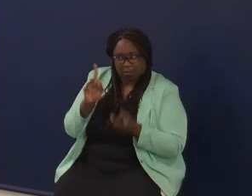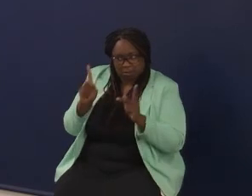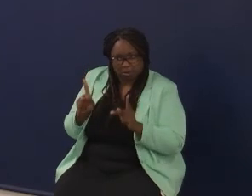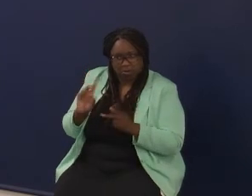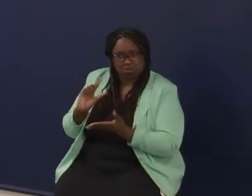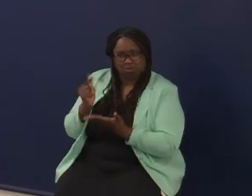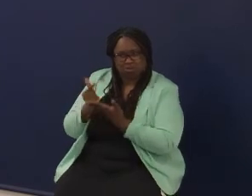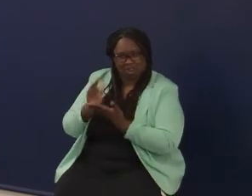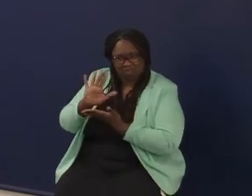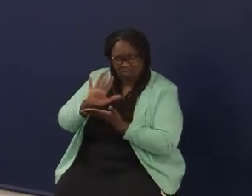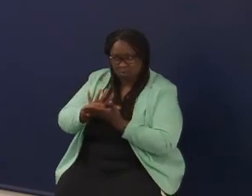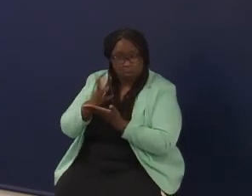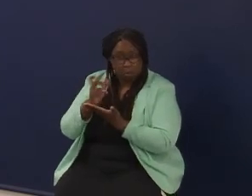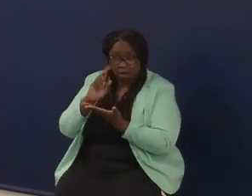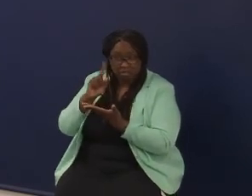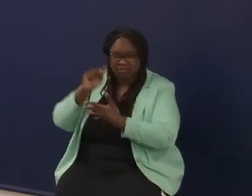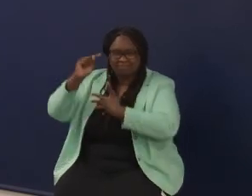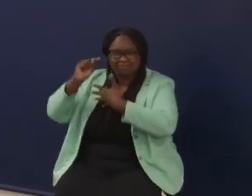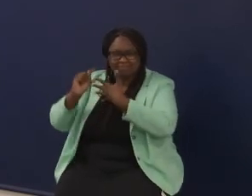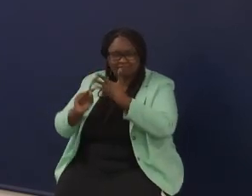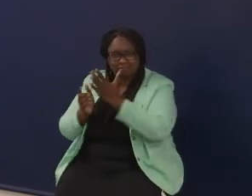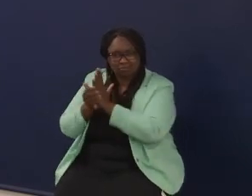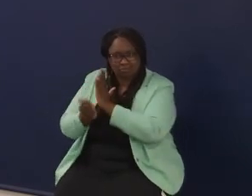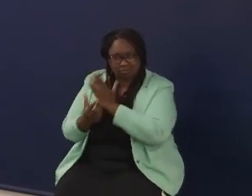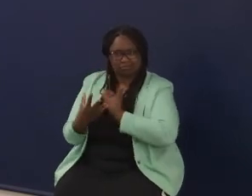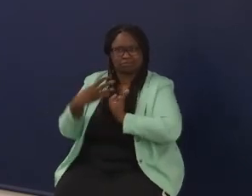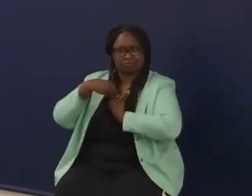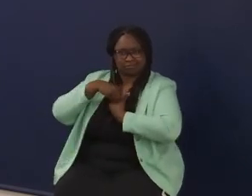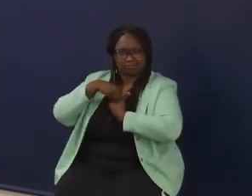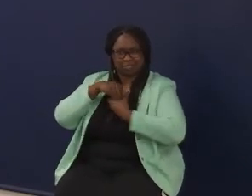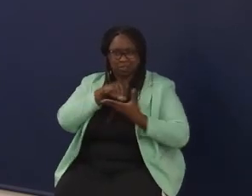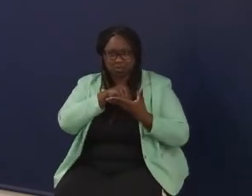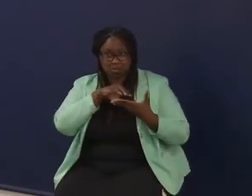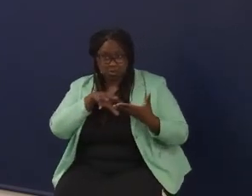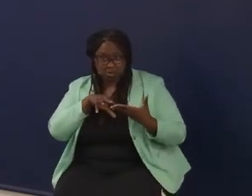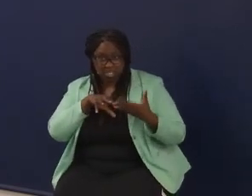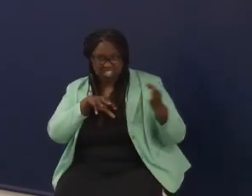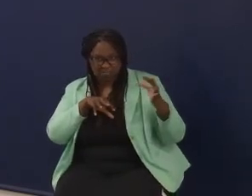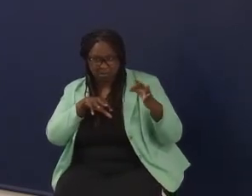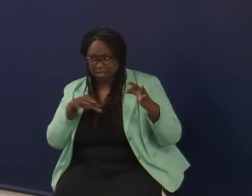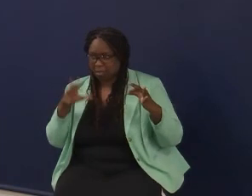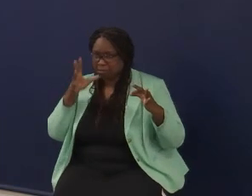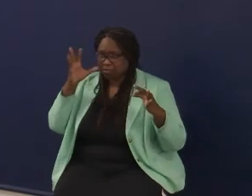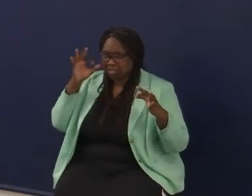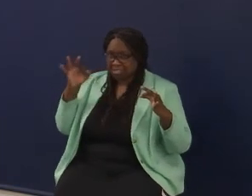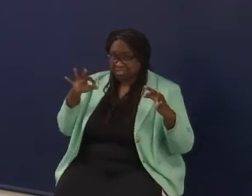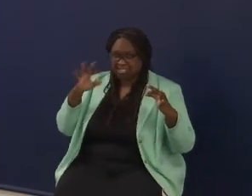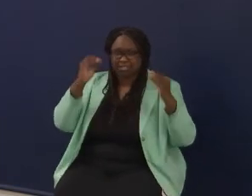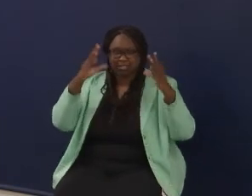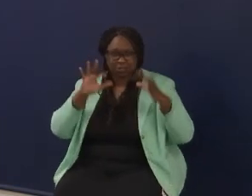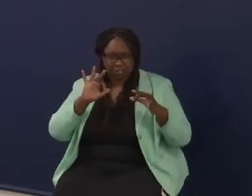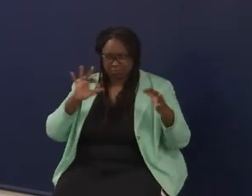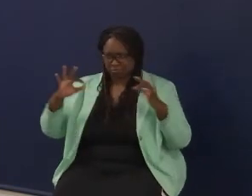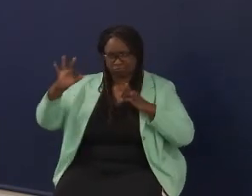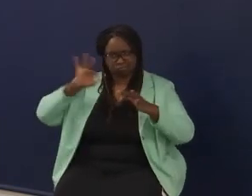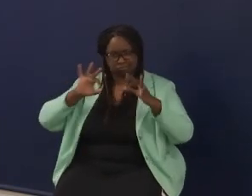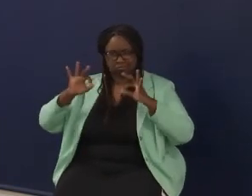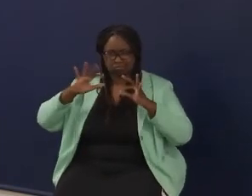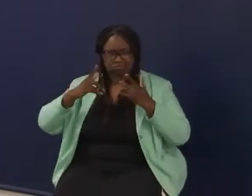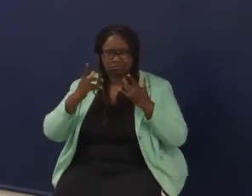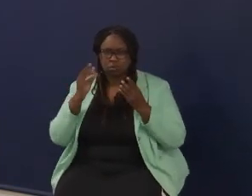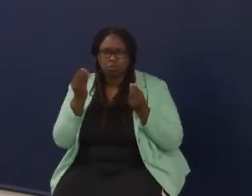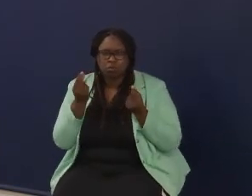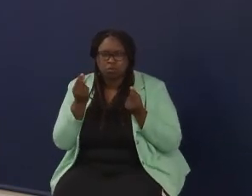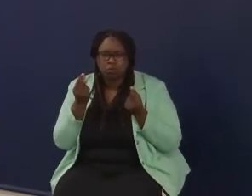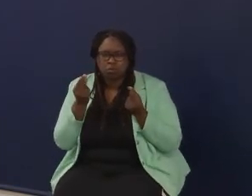who's graduating from your schools, and the skills that they need. then parents got to have input. The students got to have input. But also the teachers that we're talking about said, what can we do?